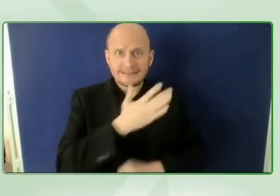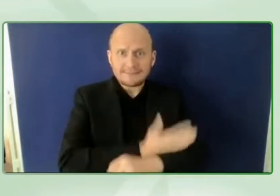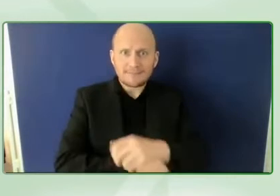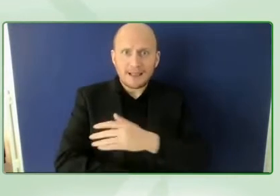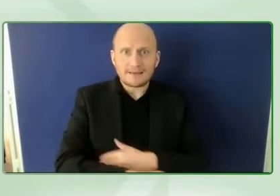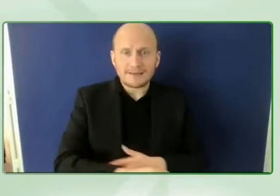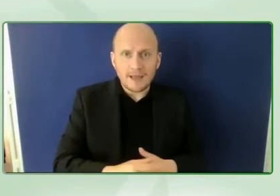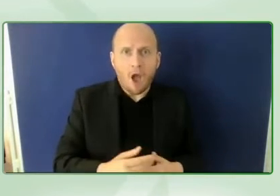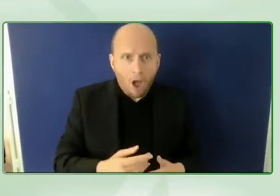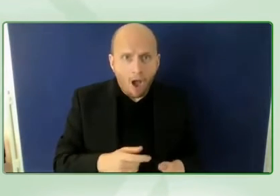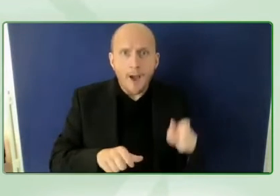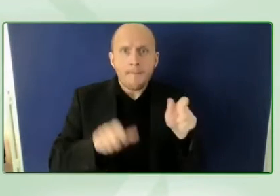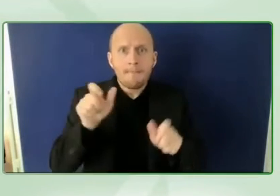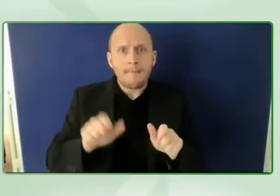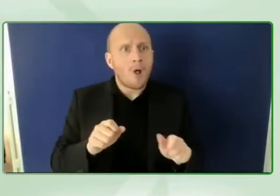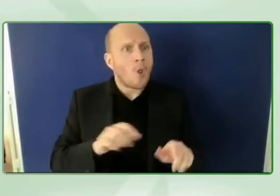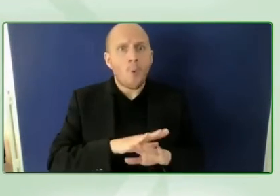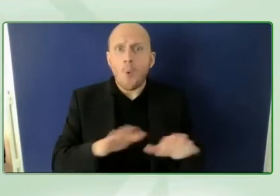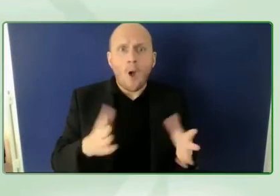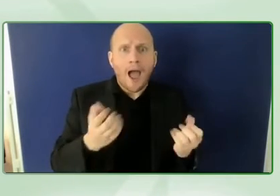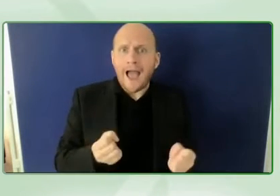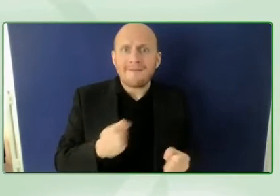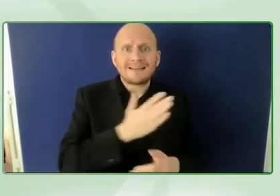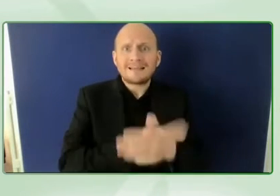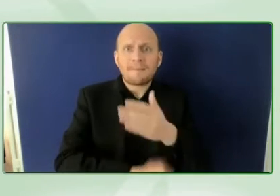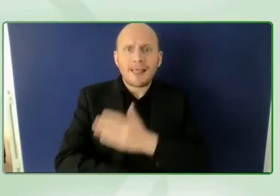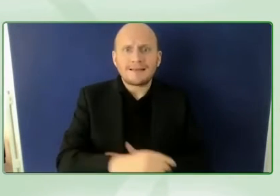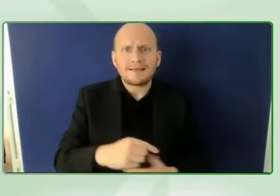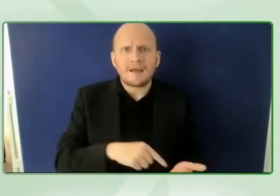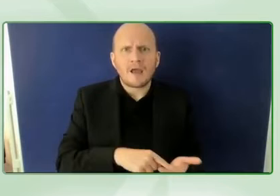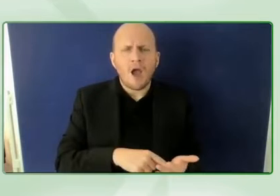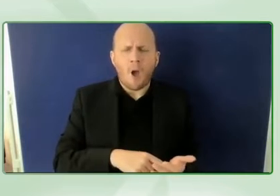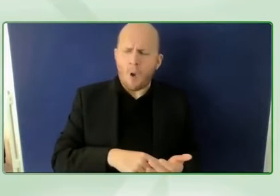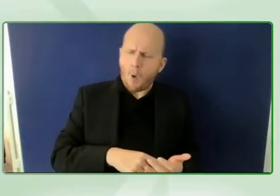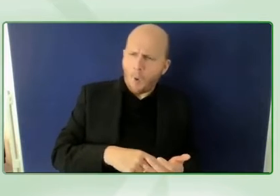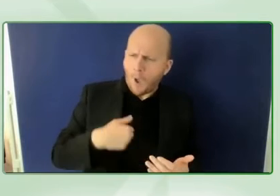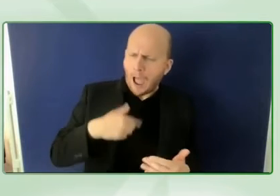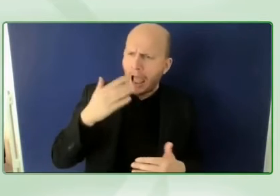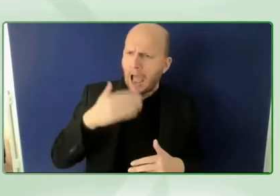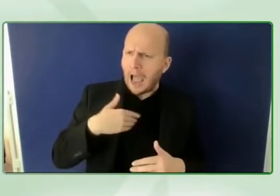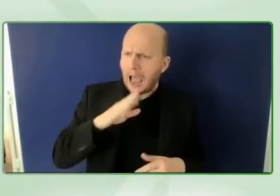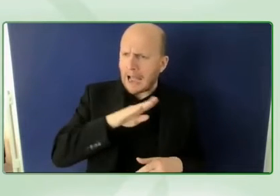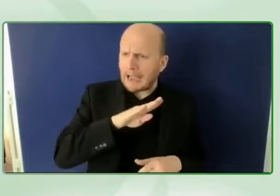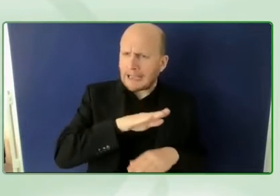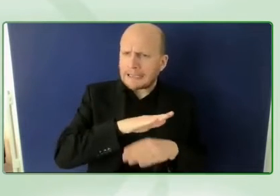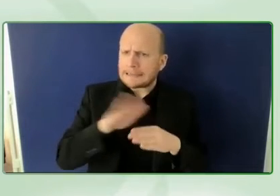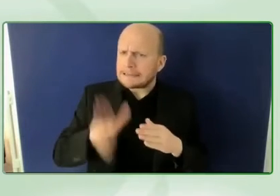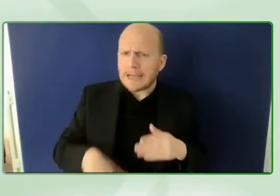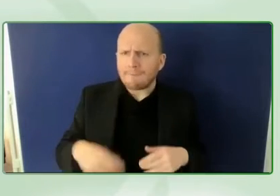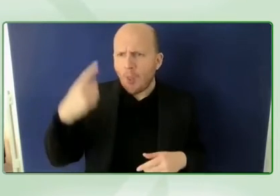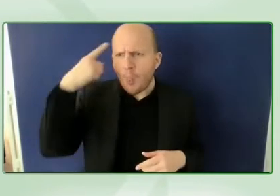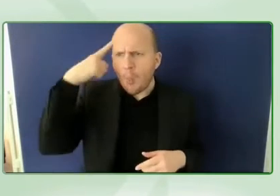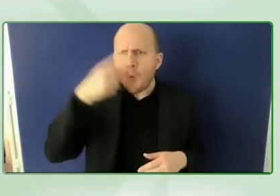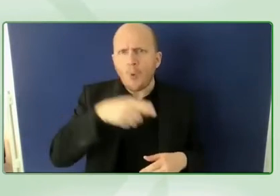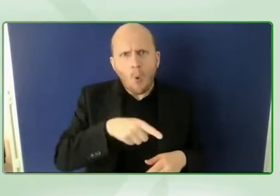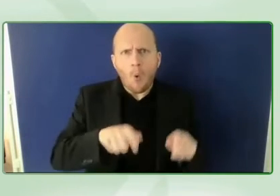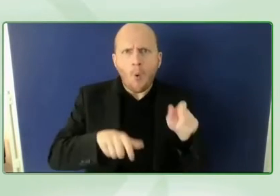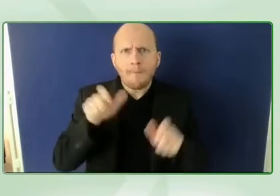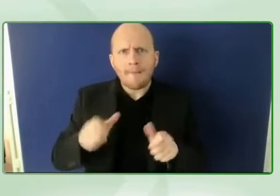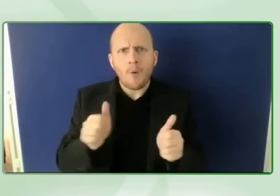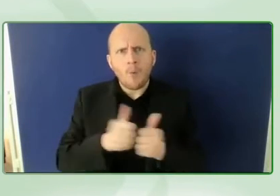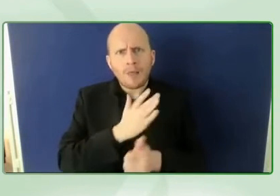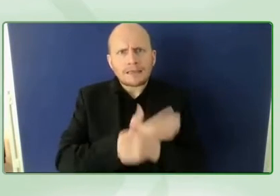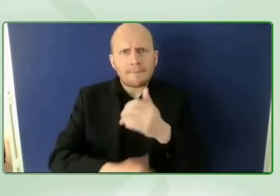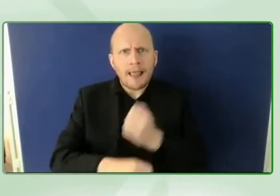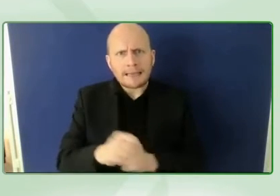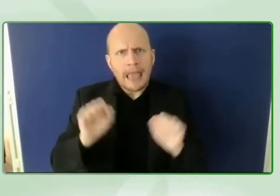i never really imagined that persons with disabilities got married or had children or or had normal lives so the the film is a is